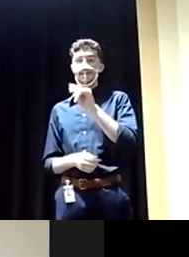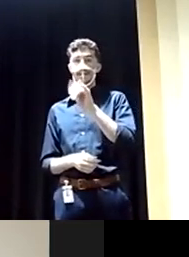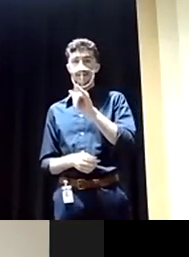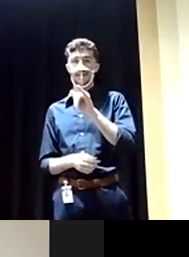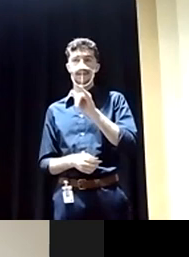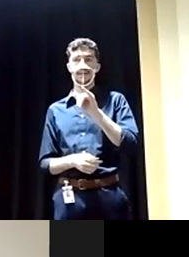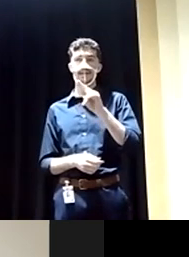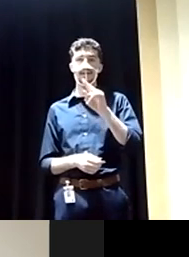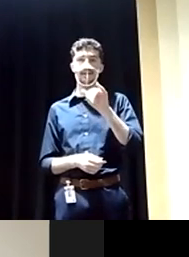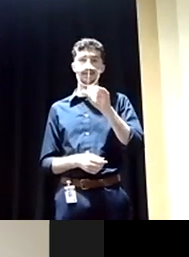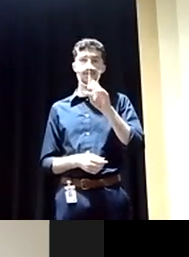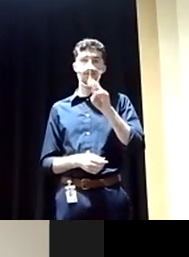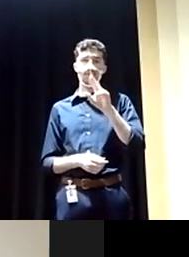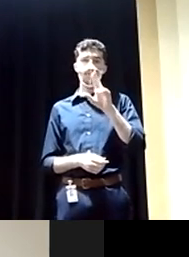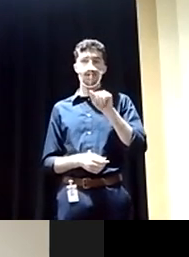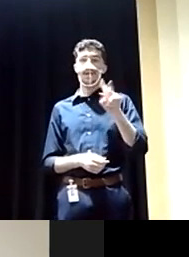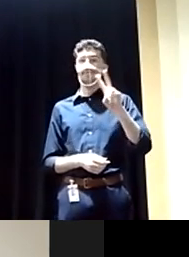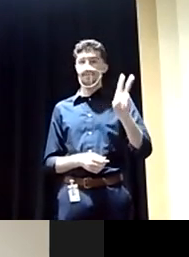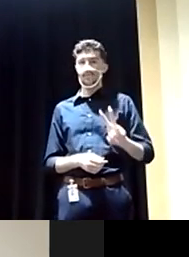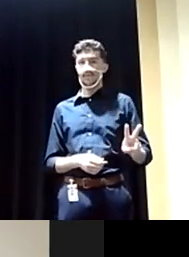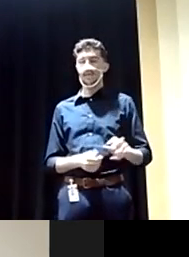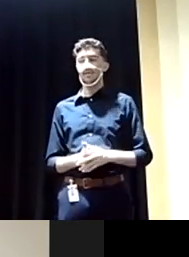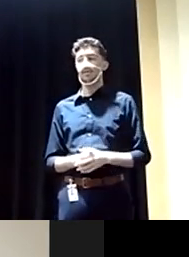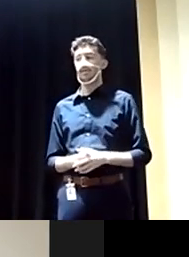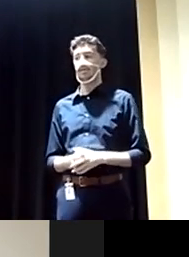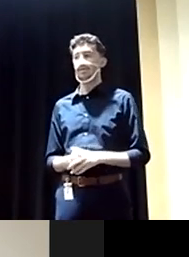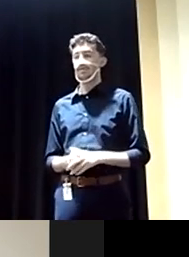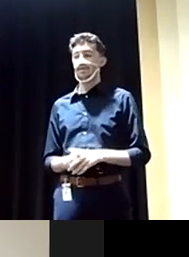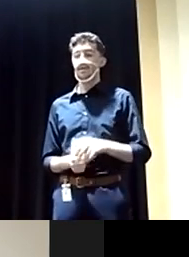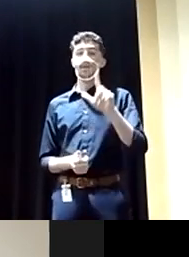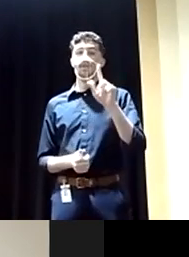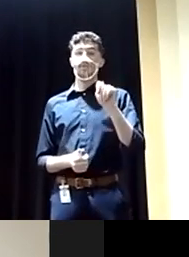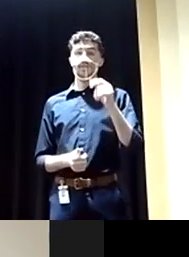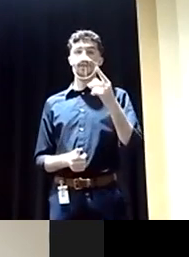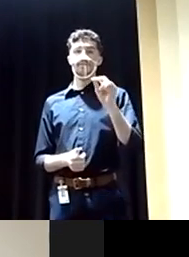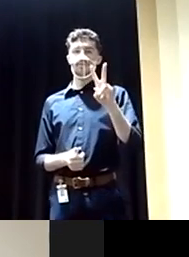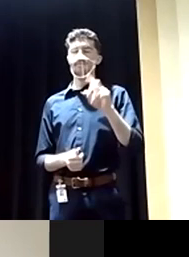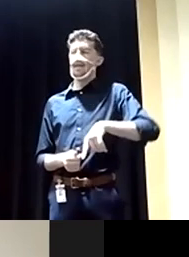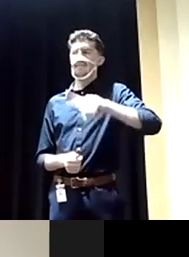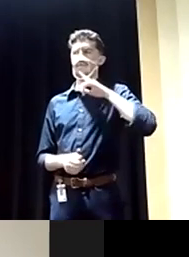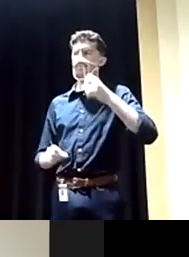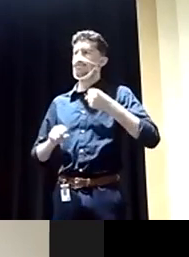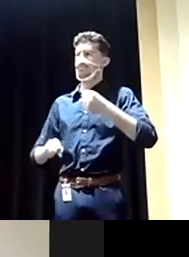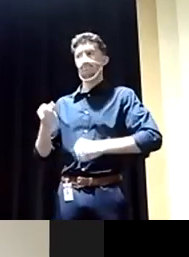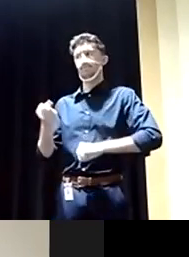Venezuela? John Fetterman? I strongly support it. And also